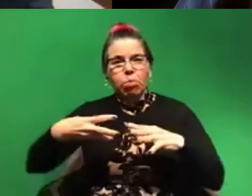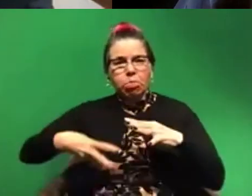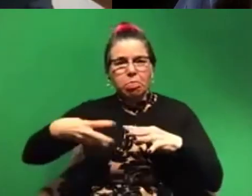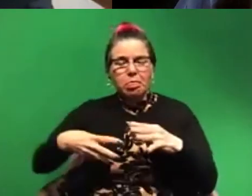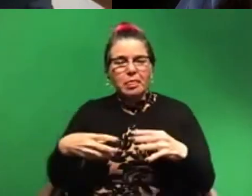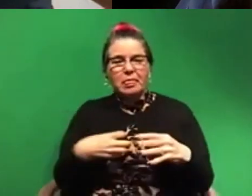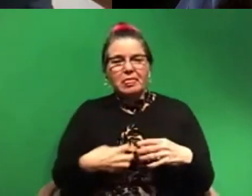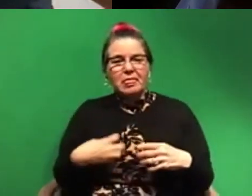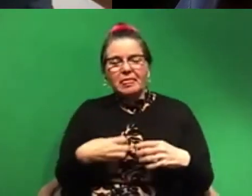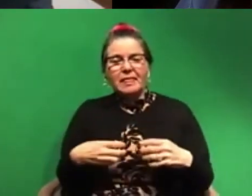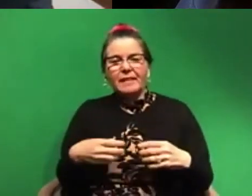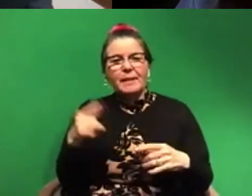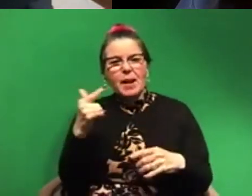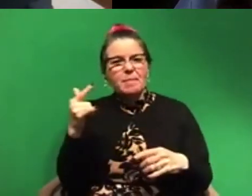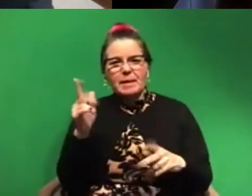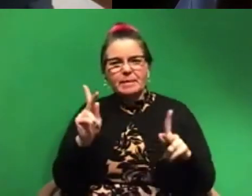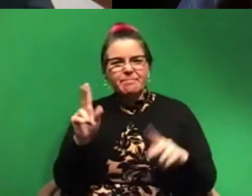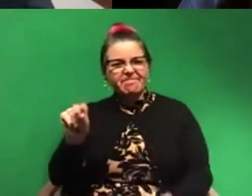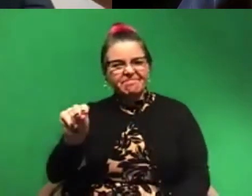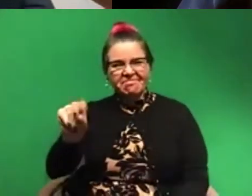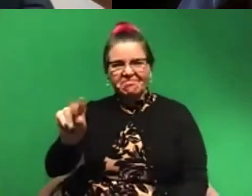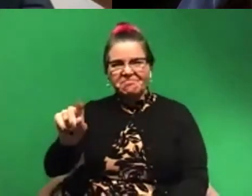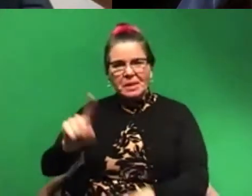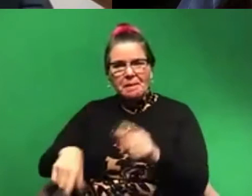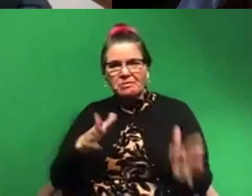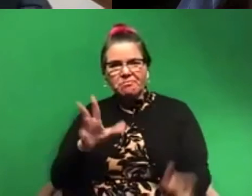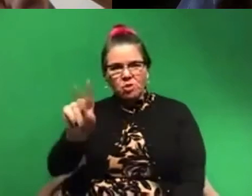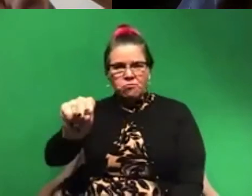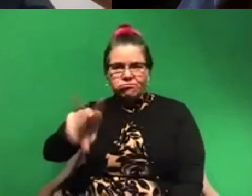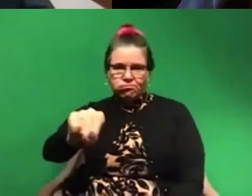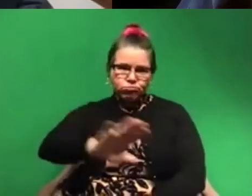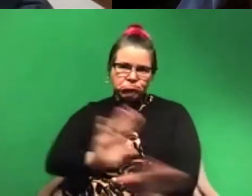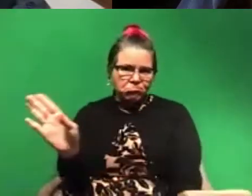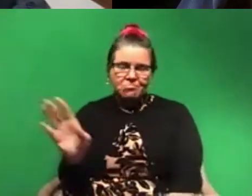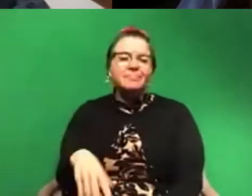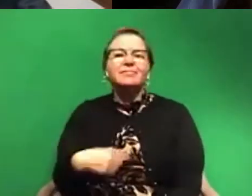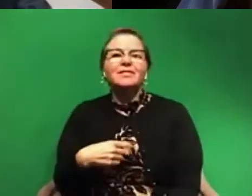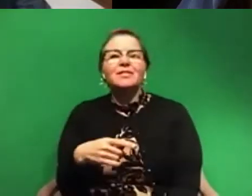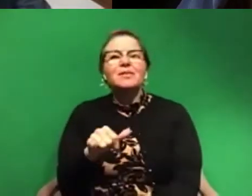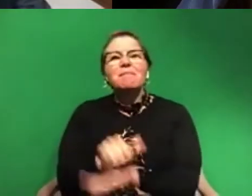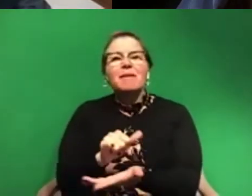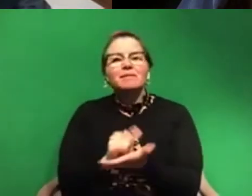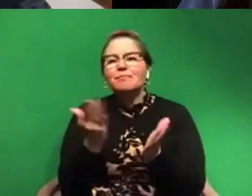airline folks said, no, no, just no. So never got the sample, but I eventually figured out it was a thing called an or fish.